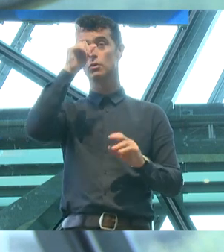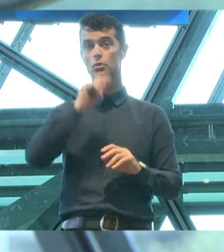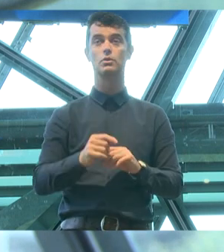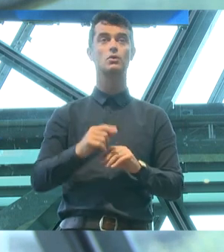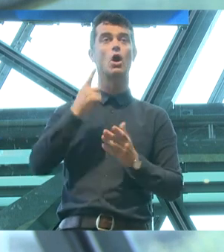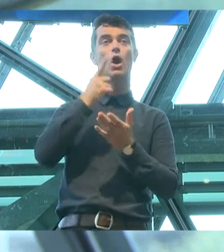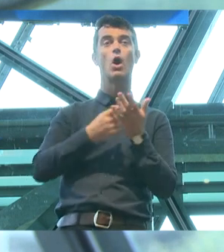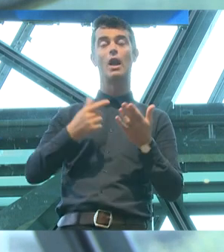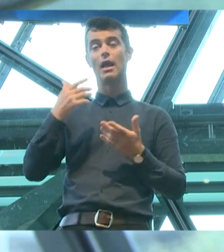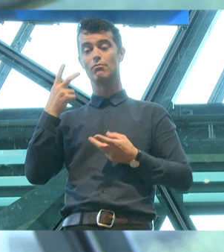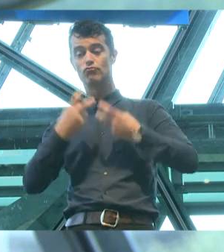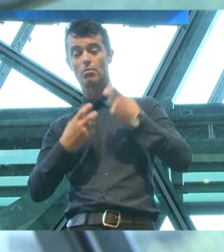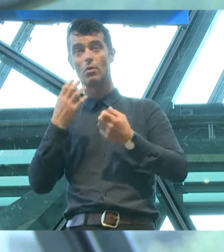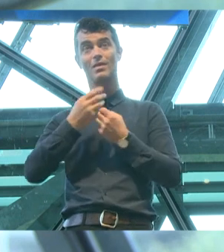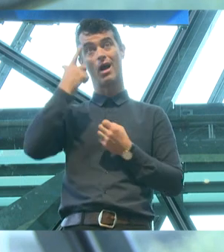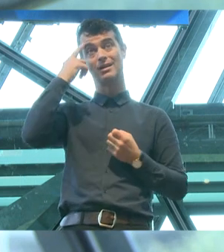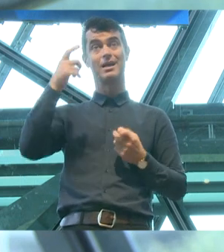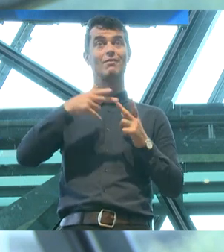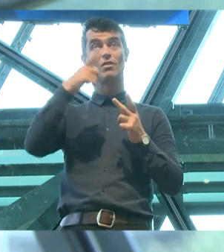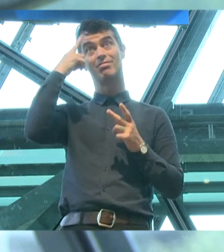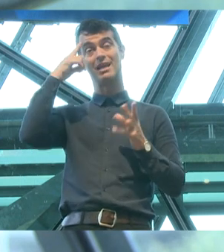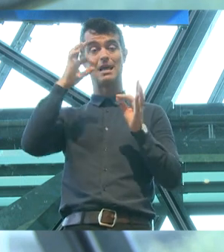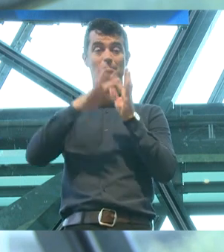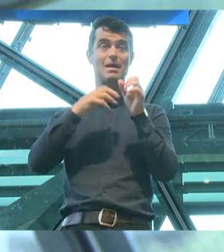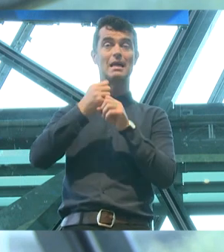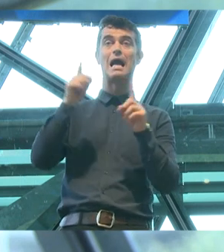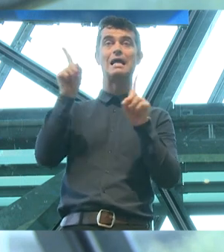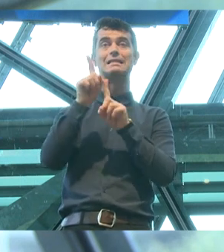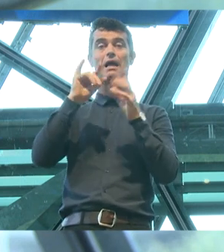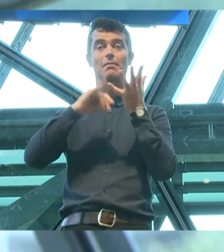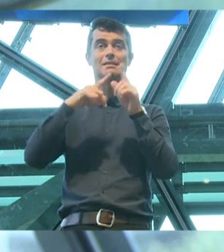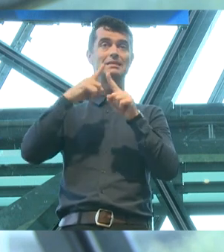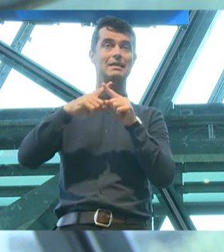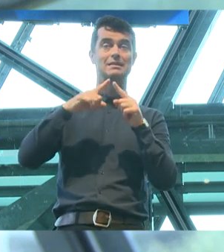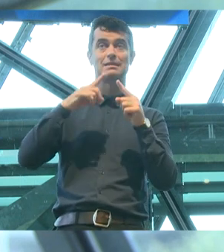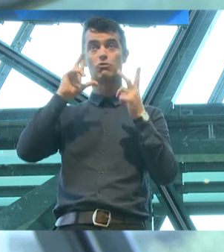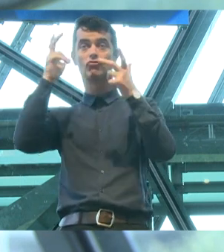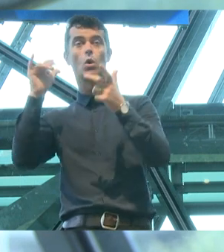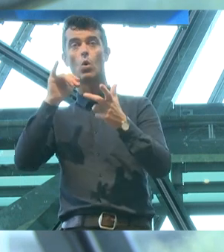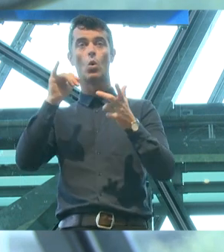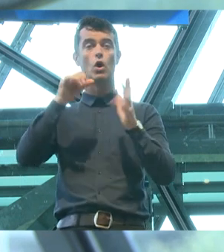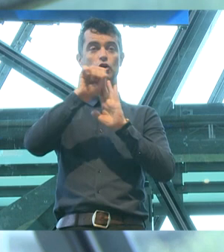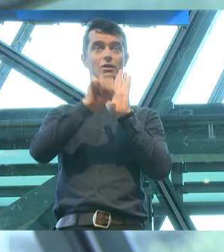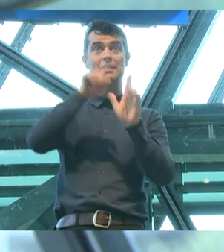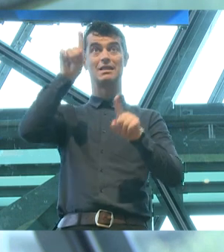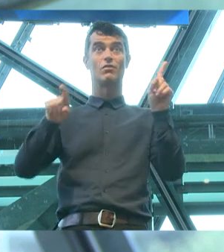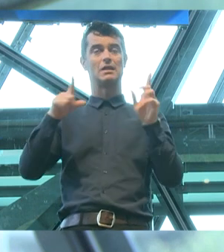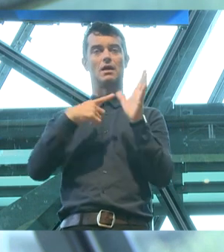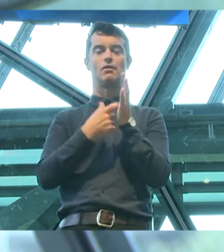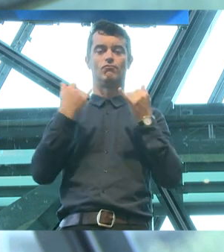idea because you think being those things, same-sex attracted or gender diverse, are wrong in the first place.